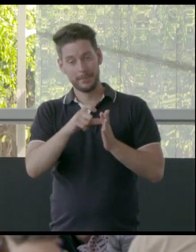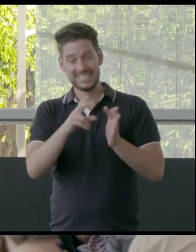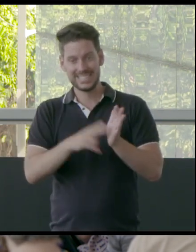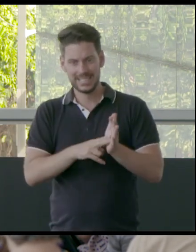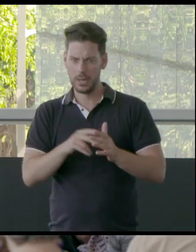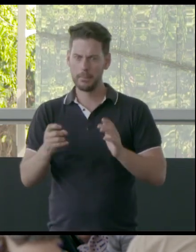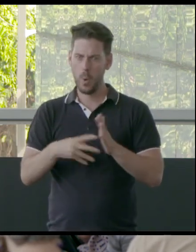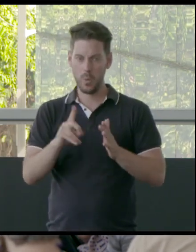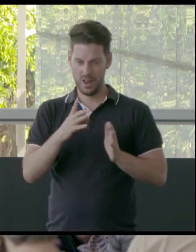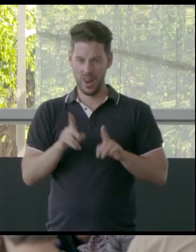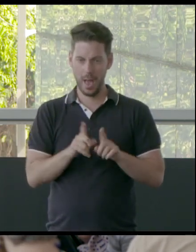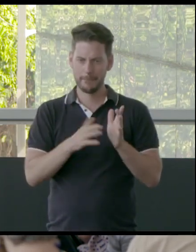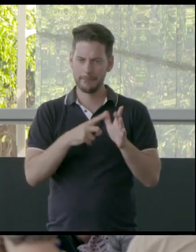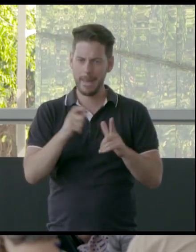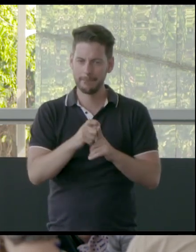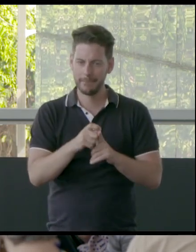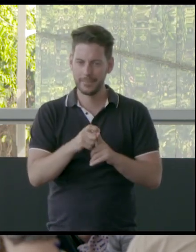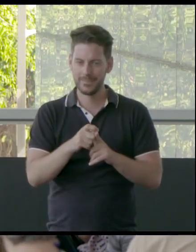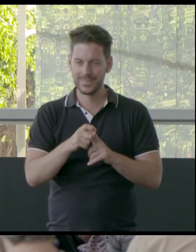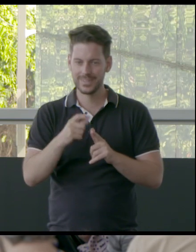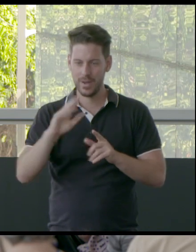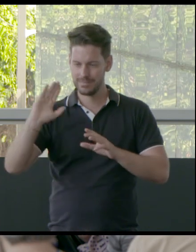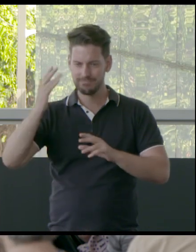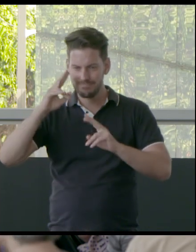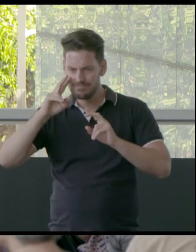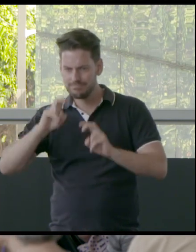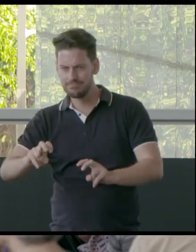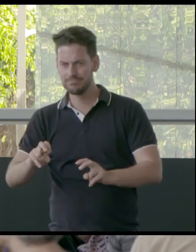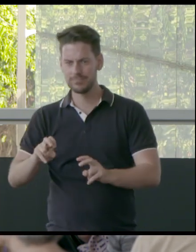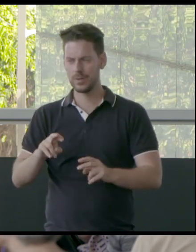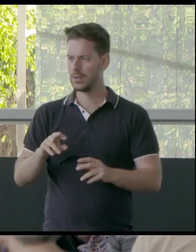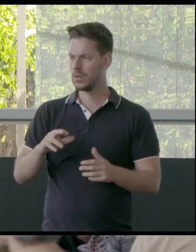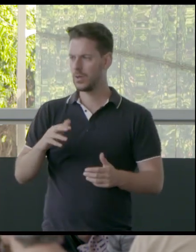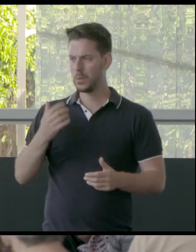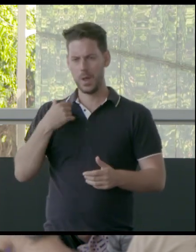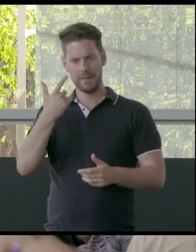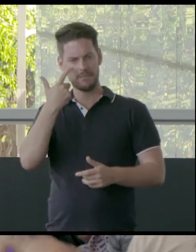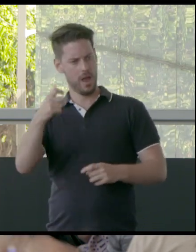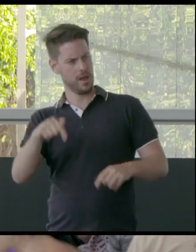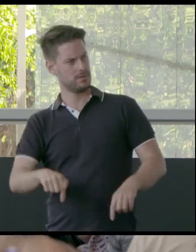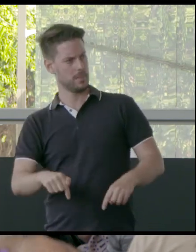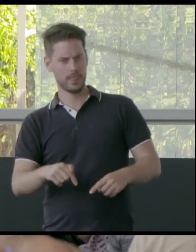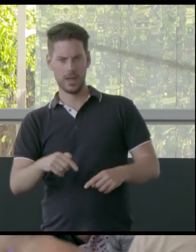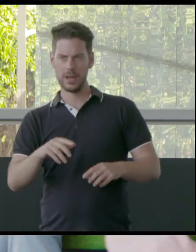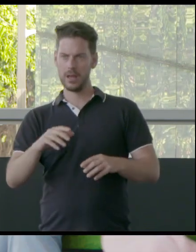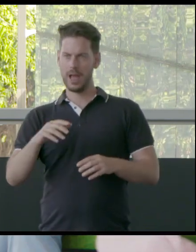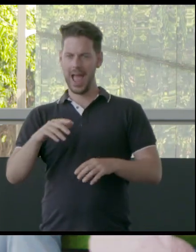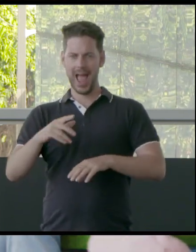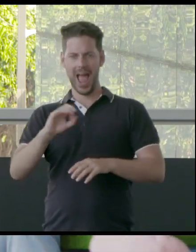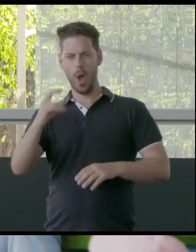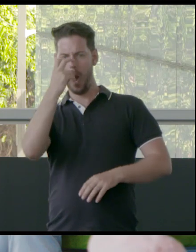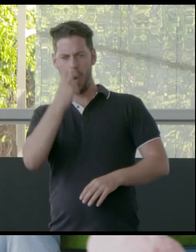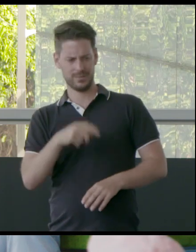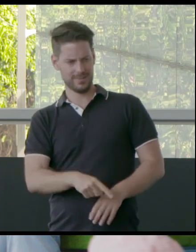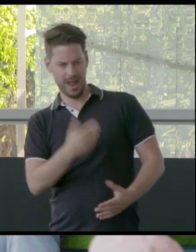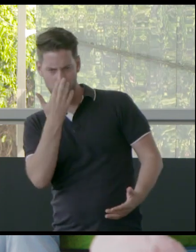Archaeologists look at those to not only, you know, find out how long we've stayed in our homelands, but